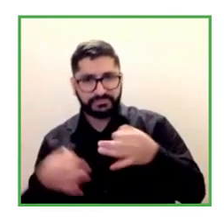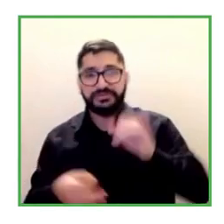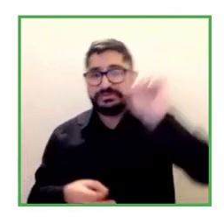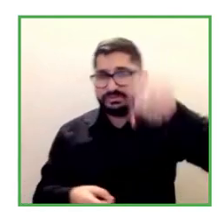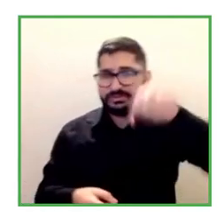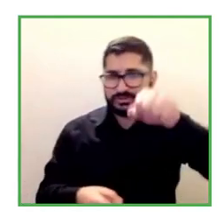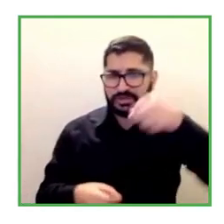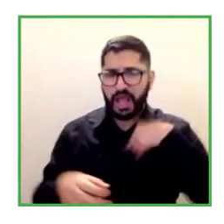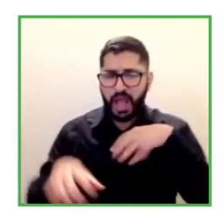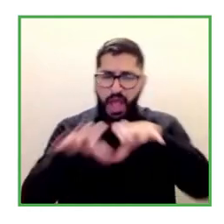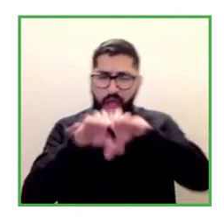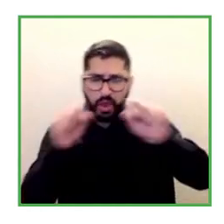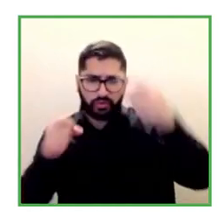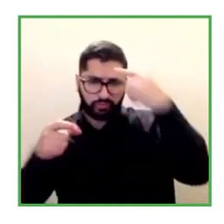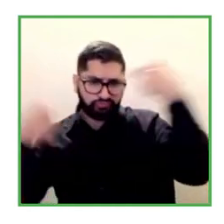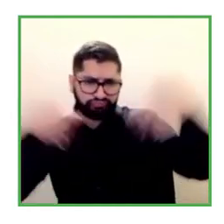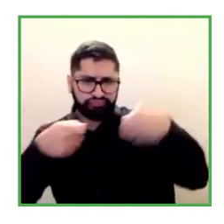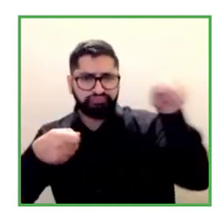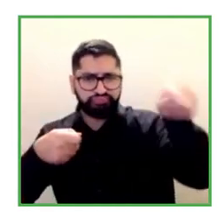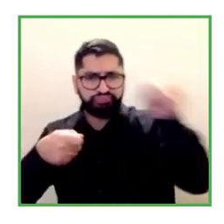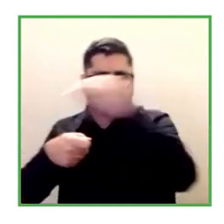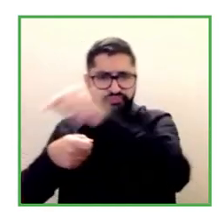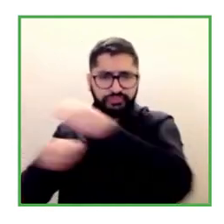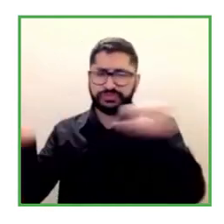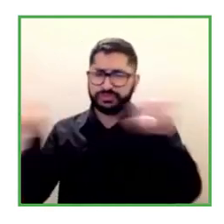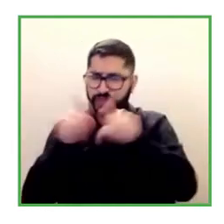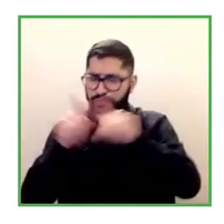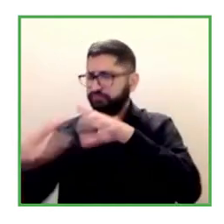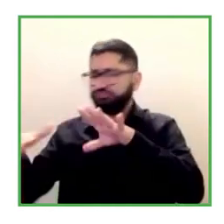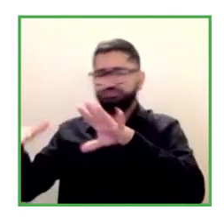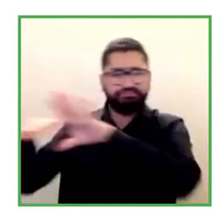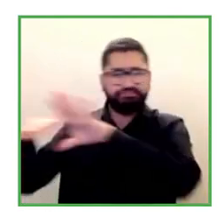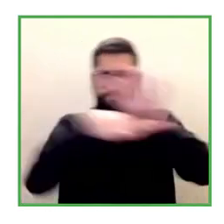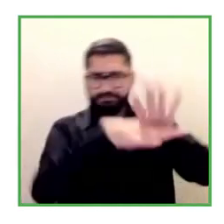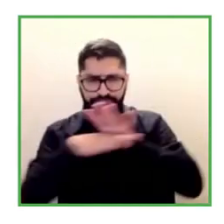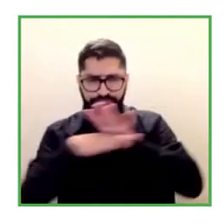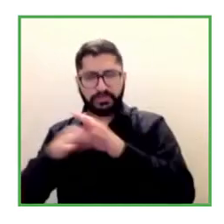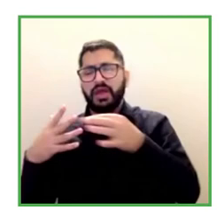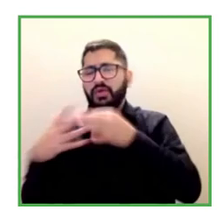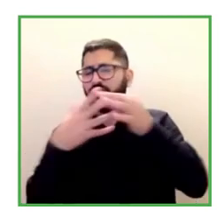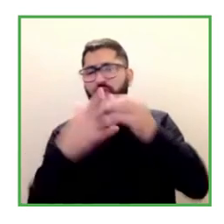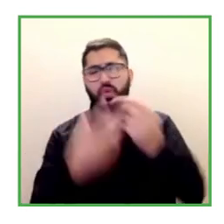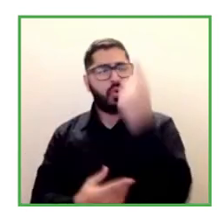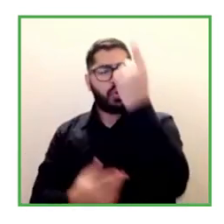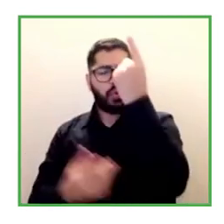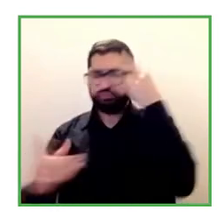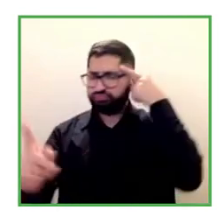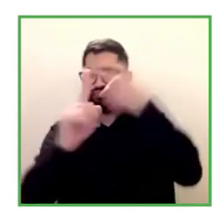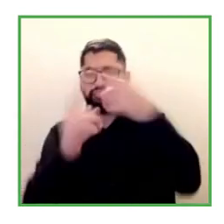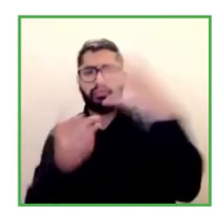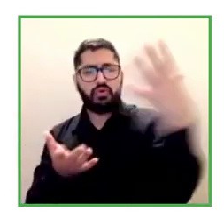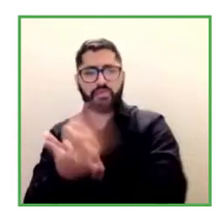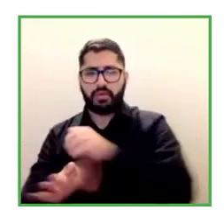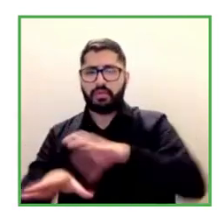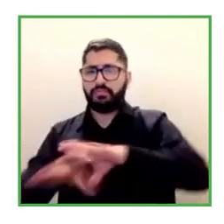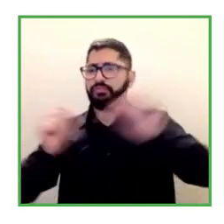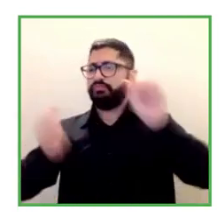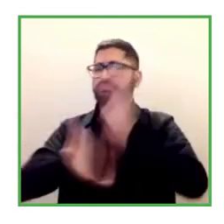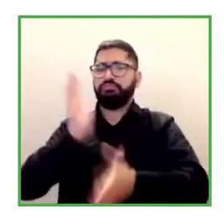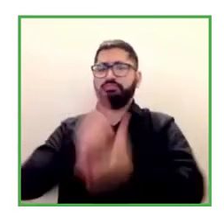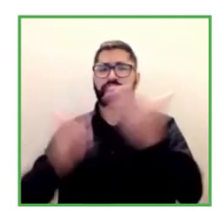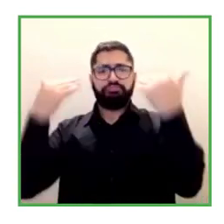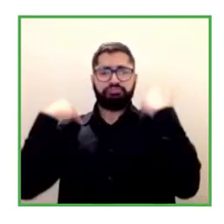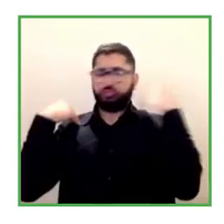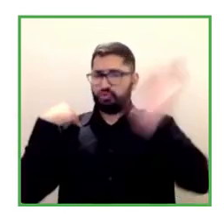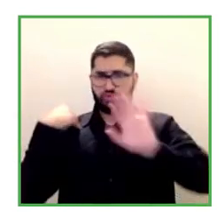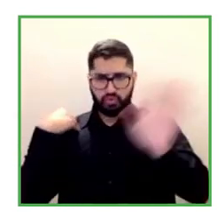i agree with what my partners have said we have lived this